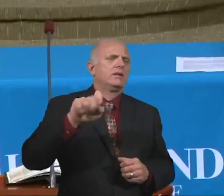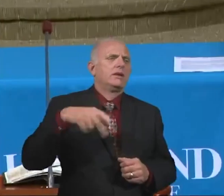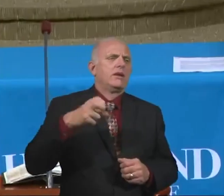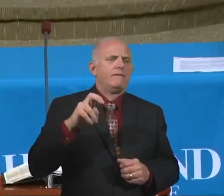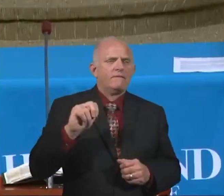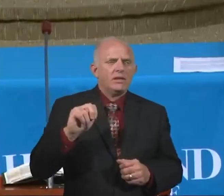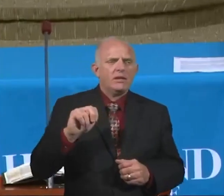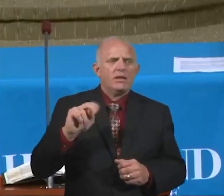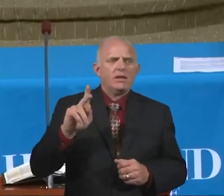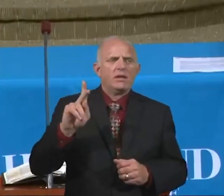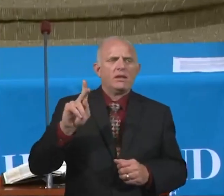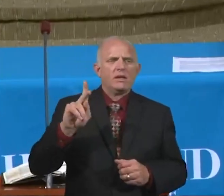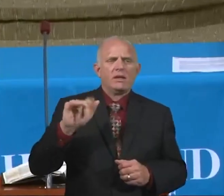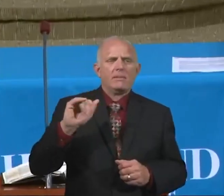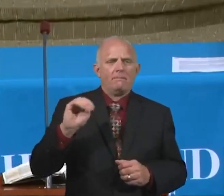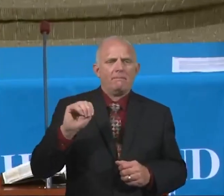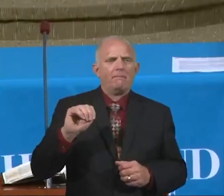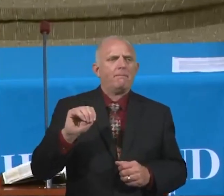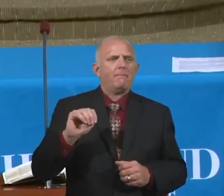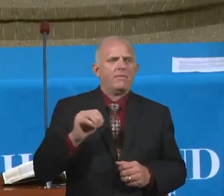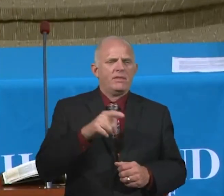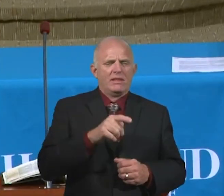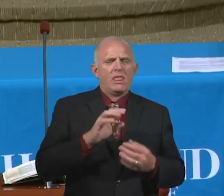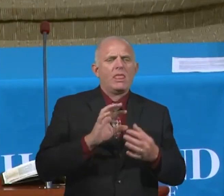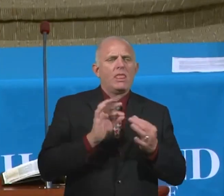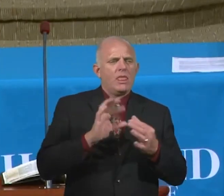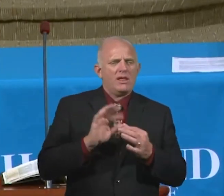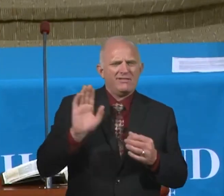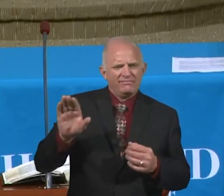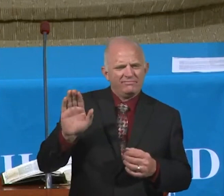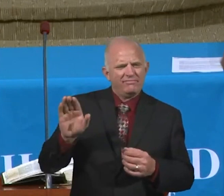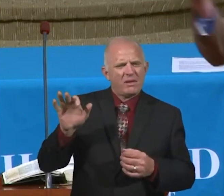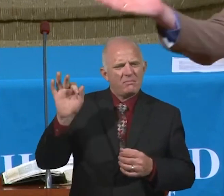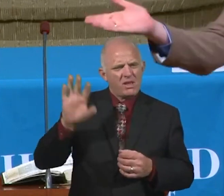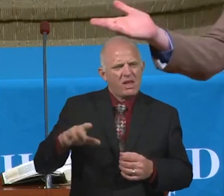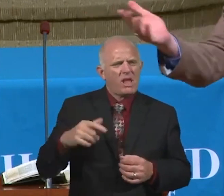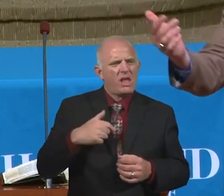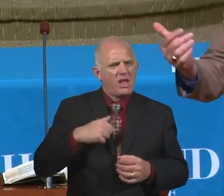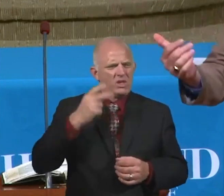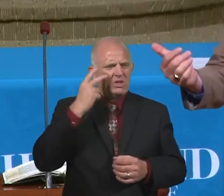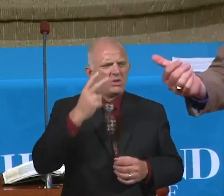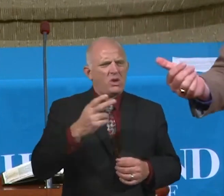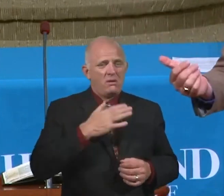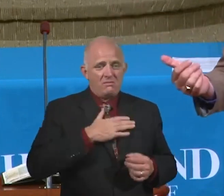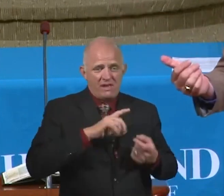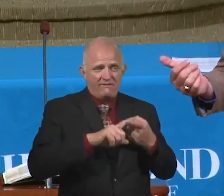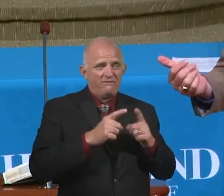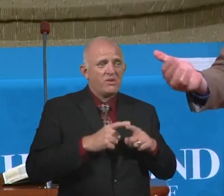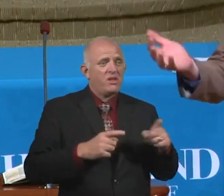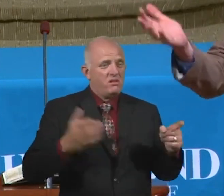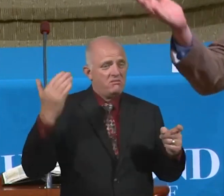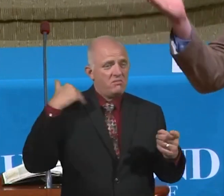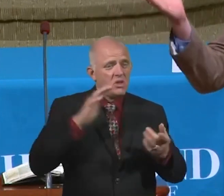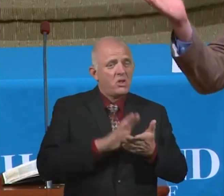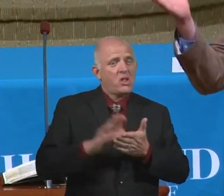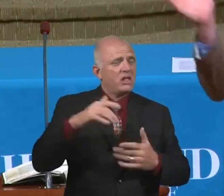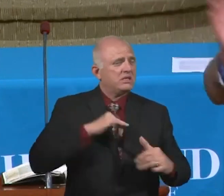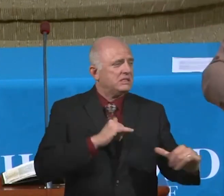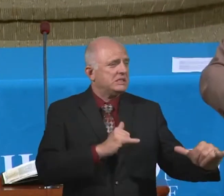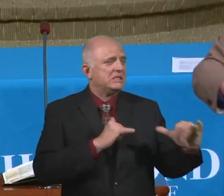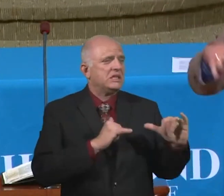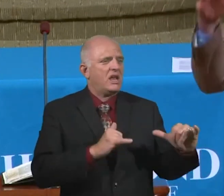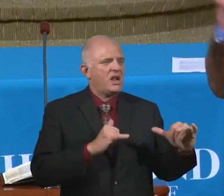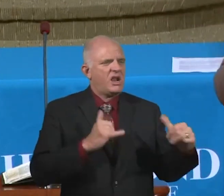colleagues that I went to school with just go this way and this way. It's usually standards